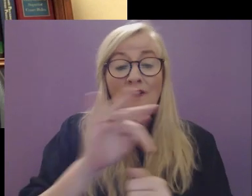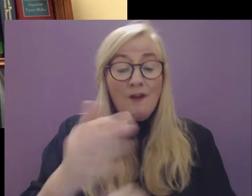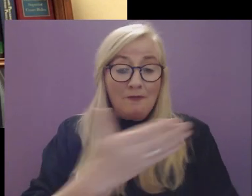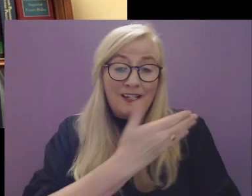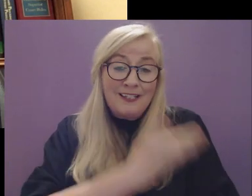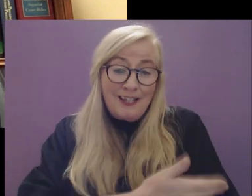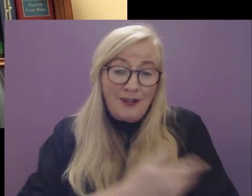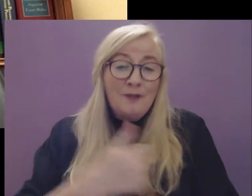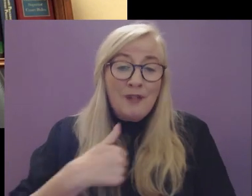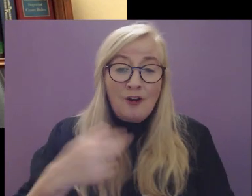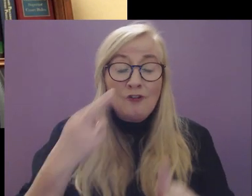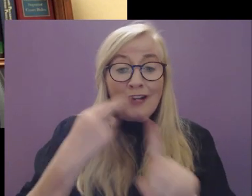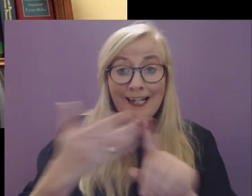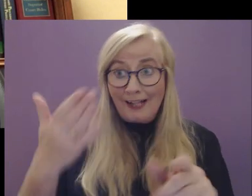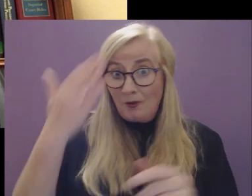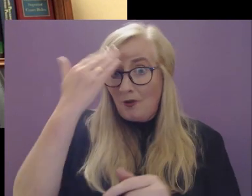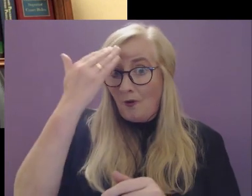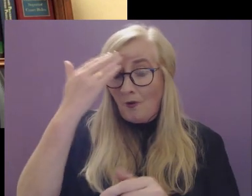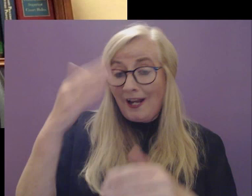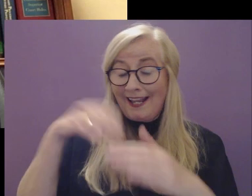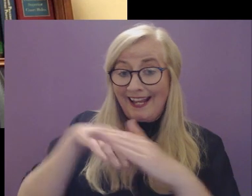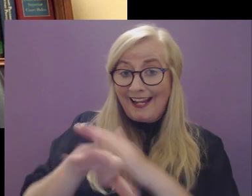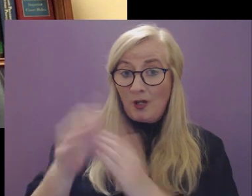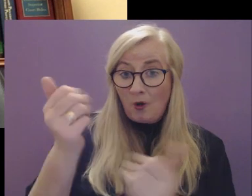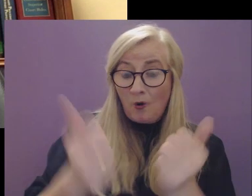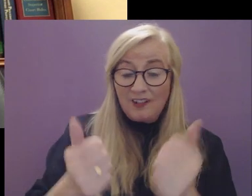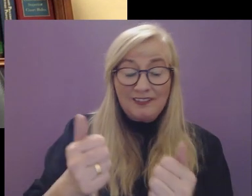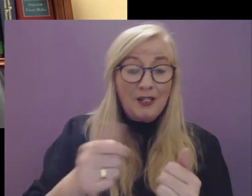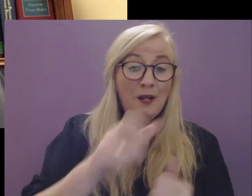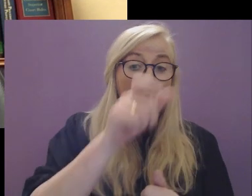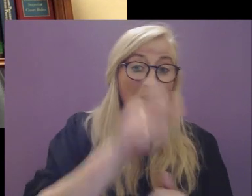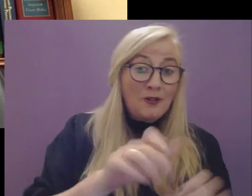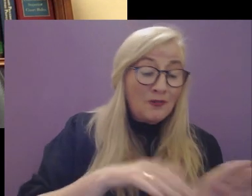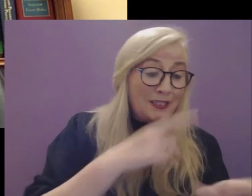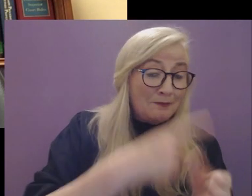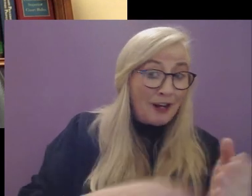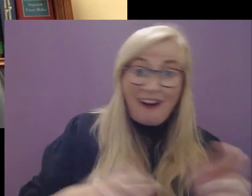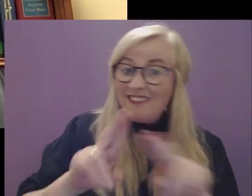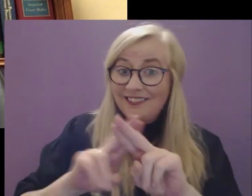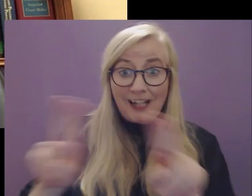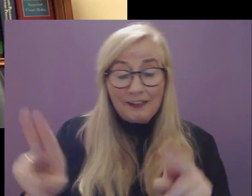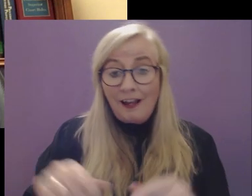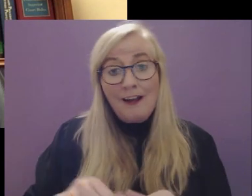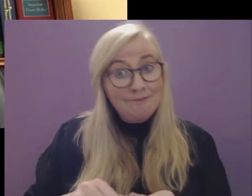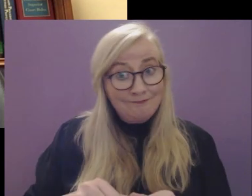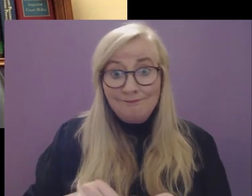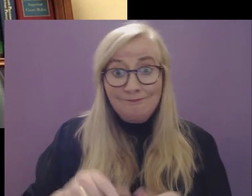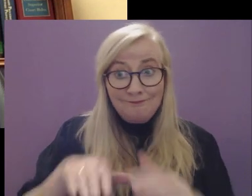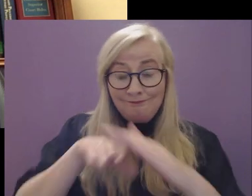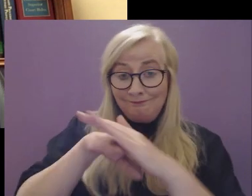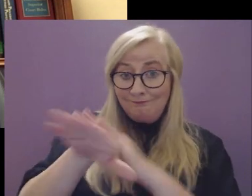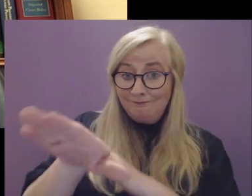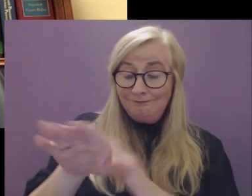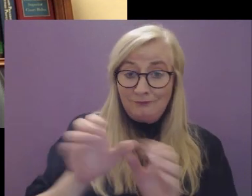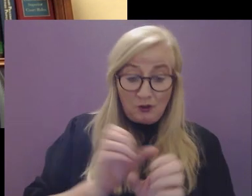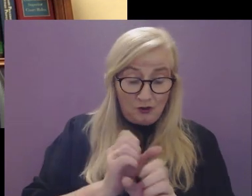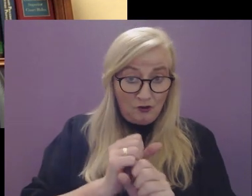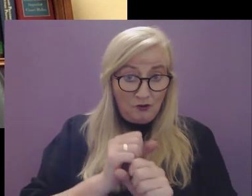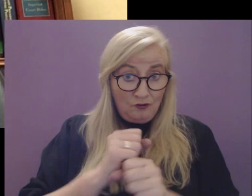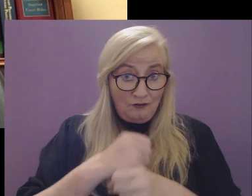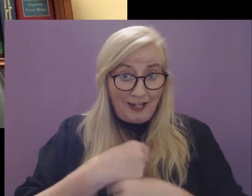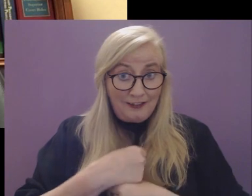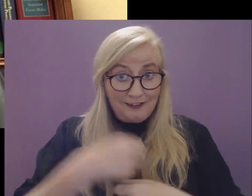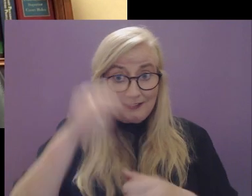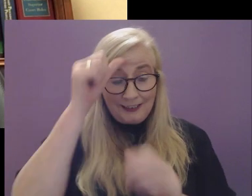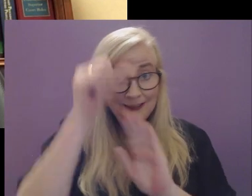it must be recognised that attending court, whether as a person with a disability or not, is an inherently stressful and